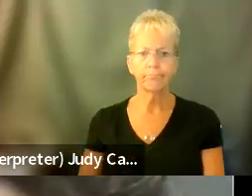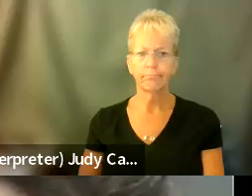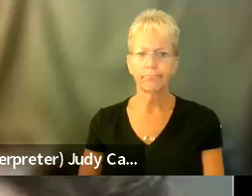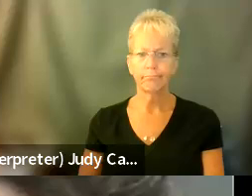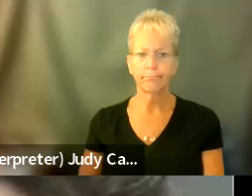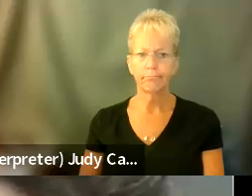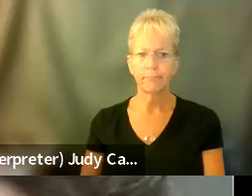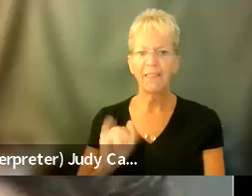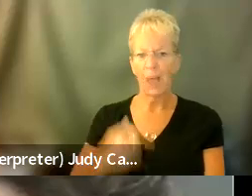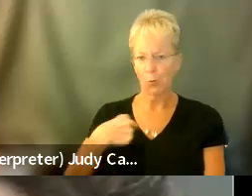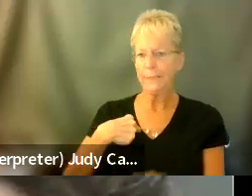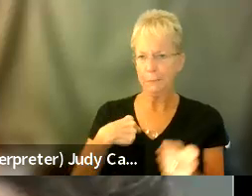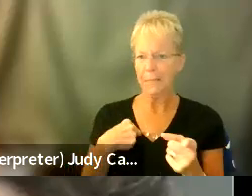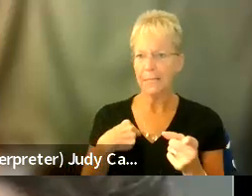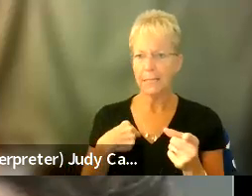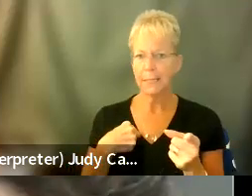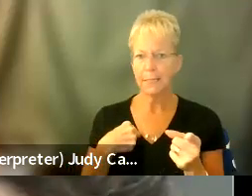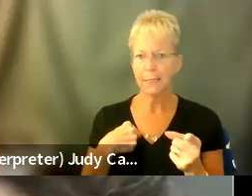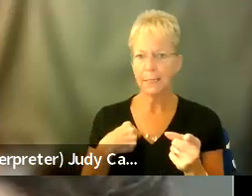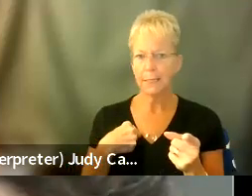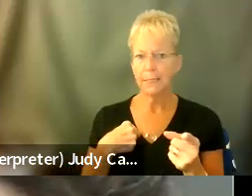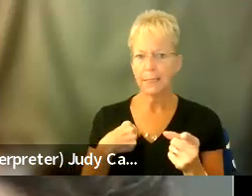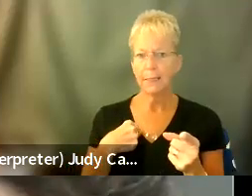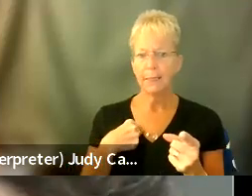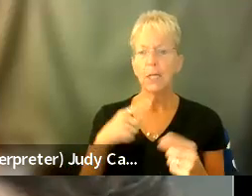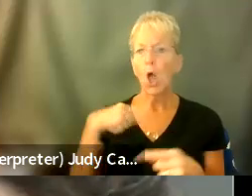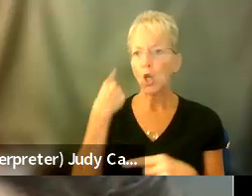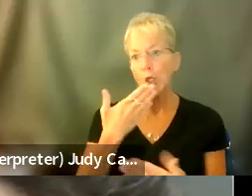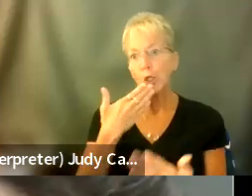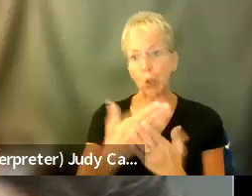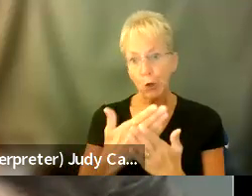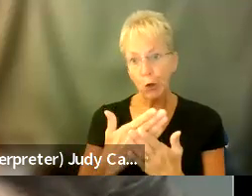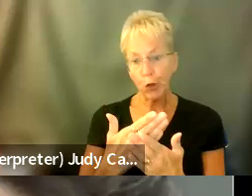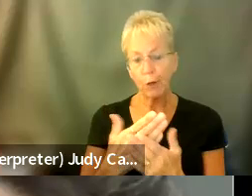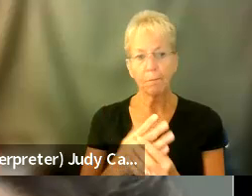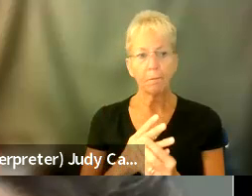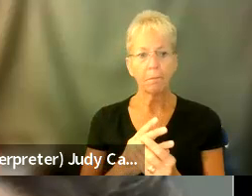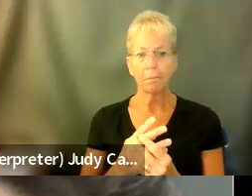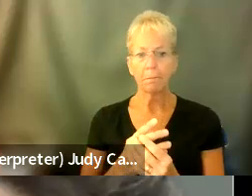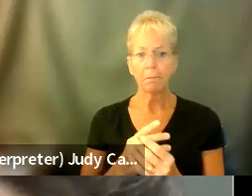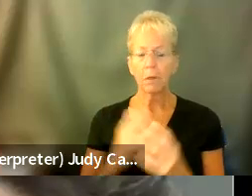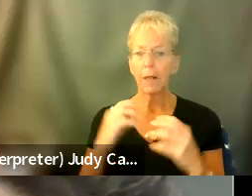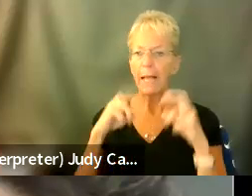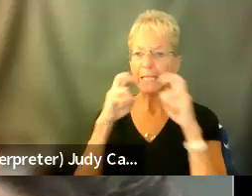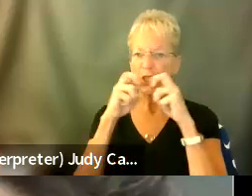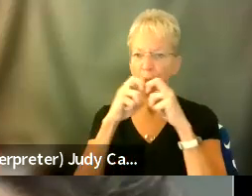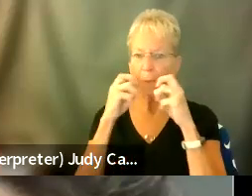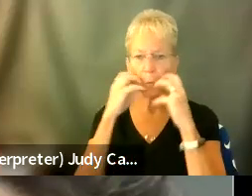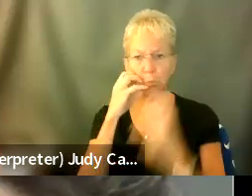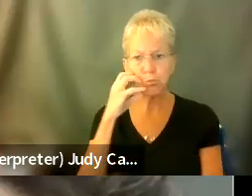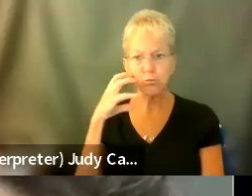That was me when it was looking good. Um, I was like a chipmunk and it swelled up.